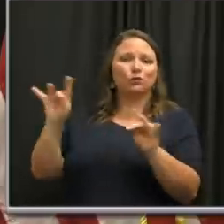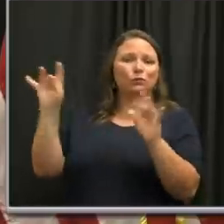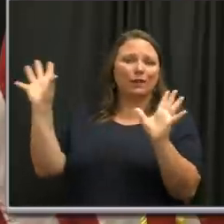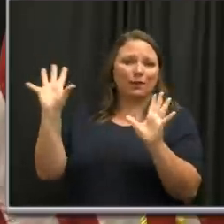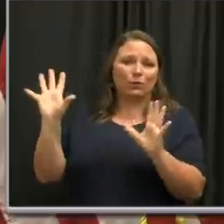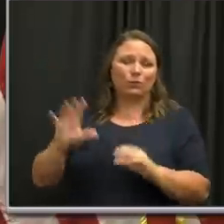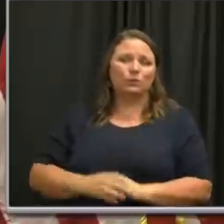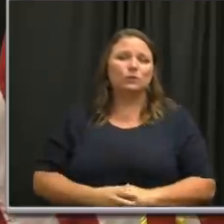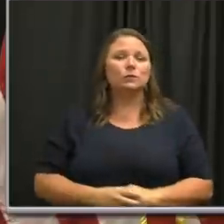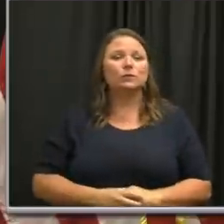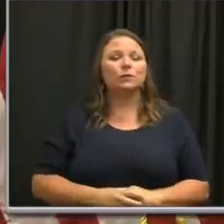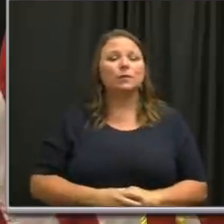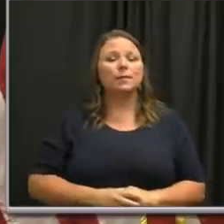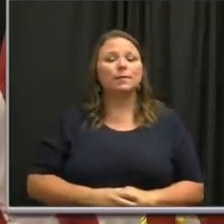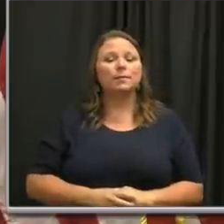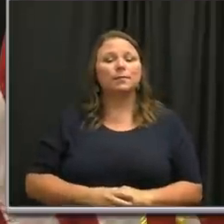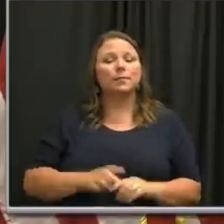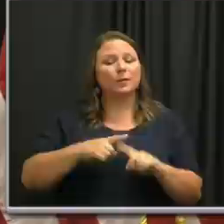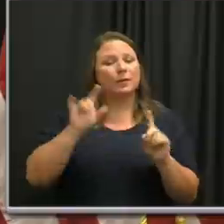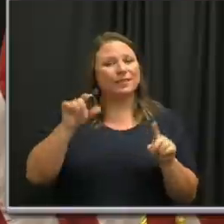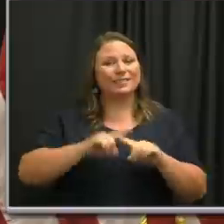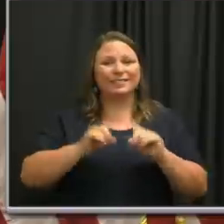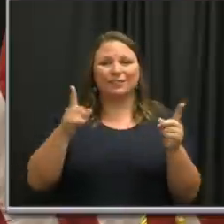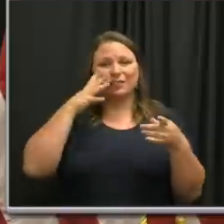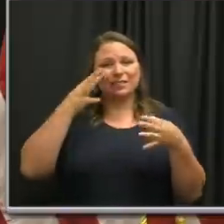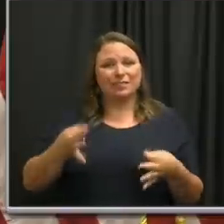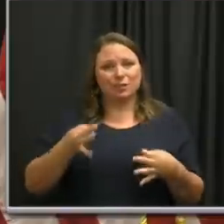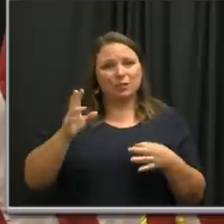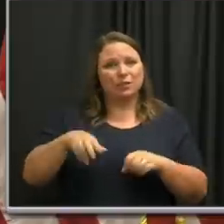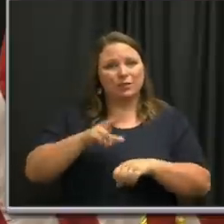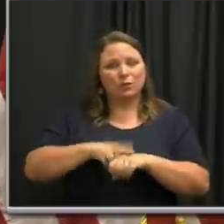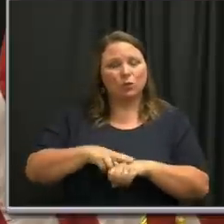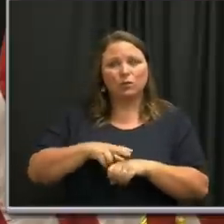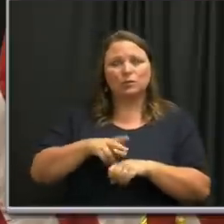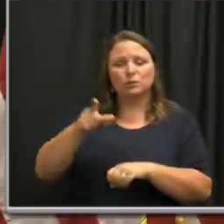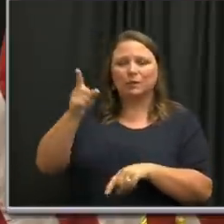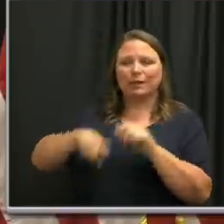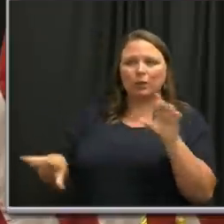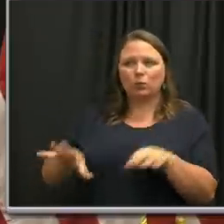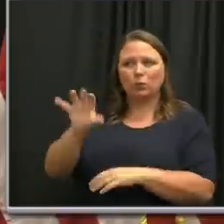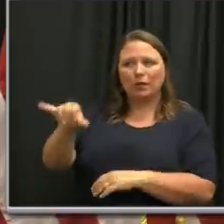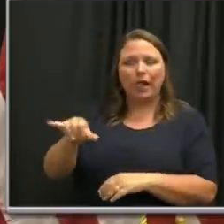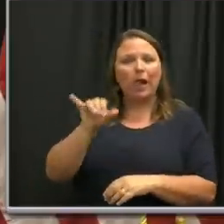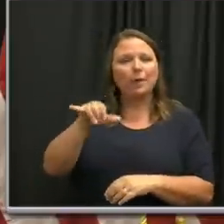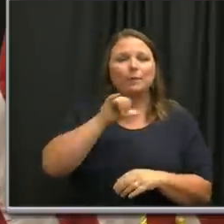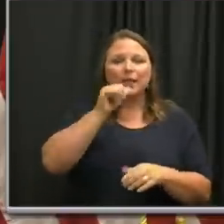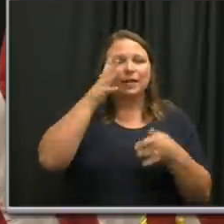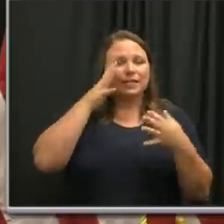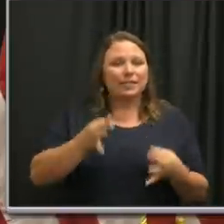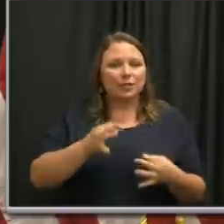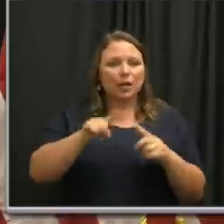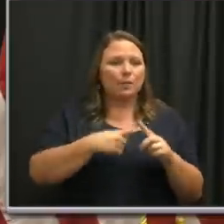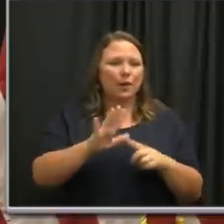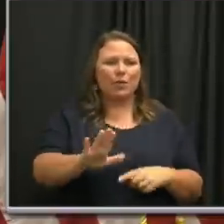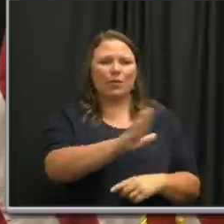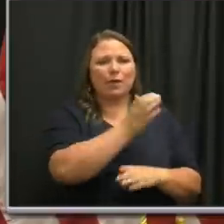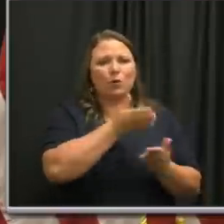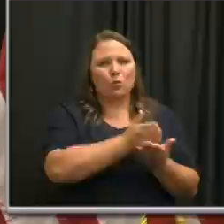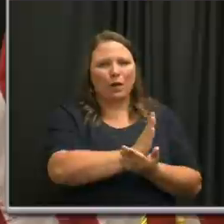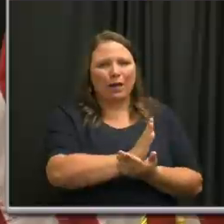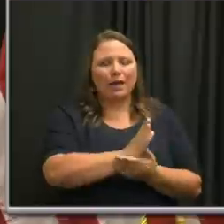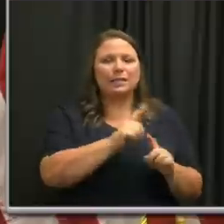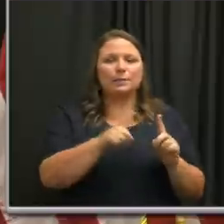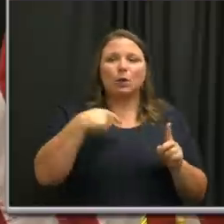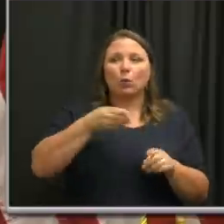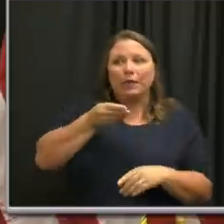but that's a very different decision. And of course, you're not going to do that. And it's not a decision about people's individuals' rights. It's about